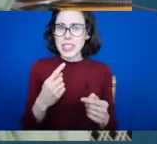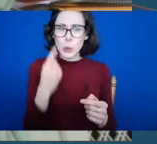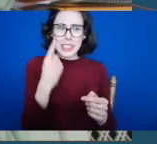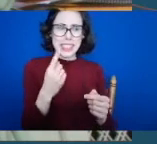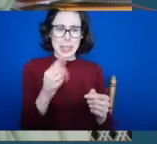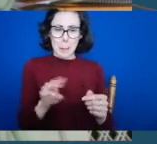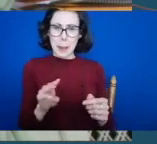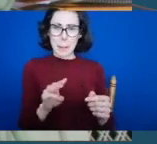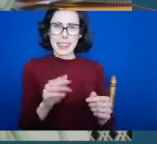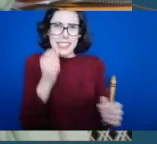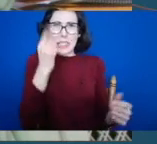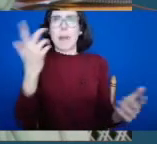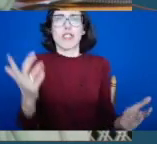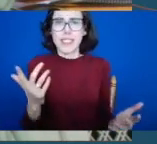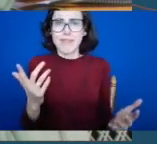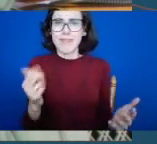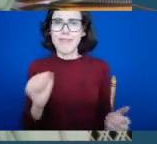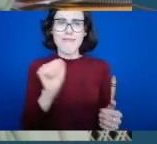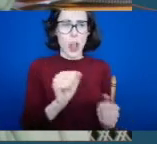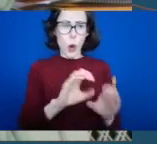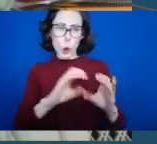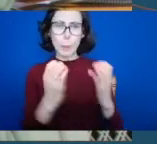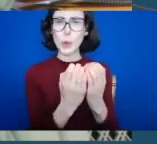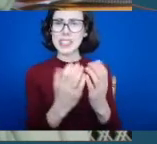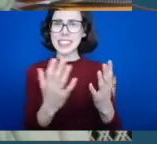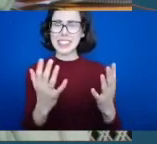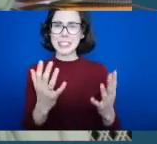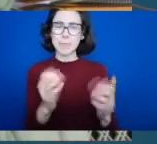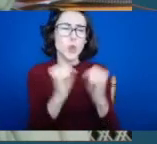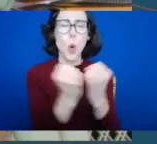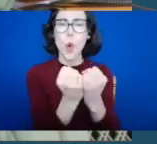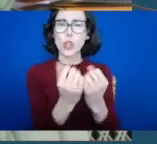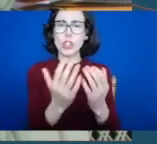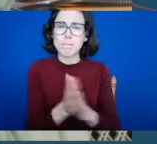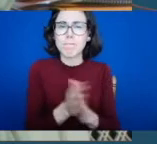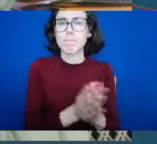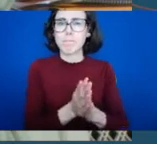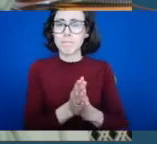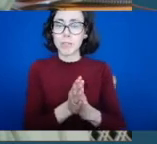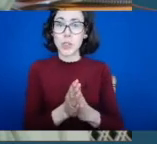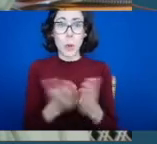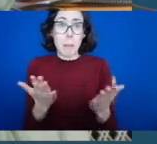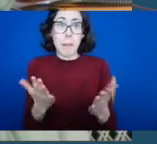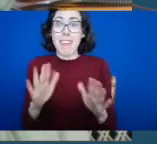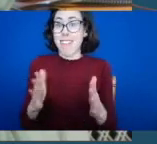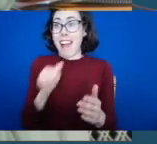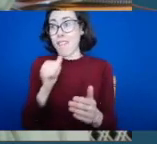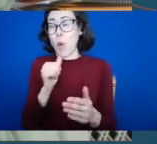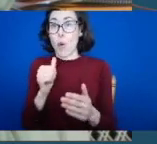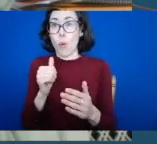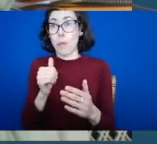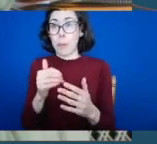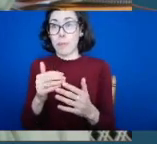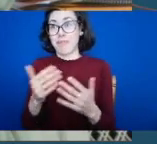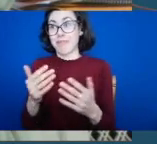at the core, I think, of what sport is really about. So when there are many sports that might not have been able to participate in at a time in the spring,